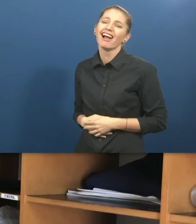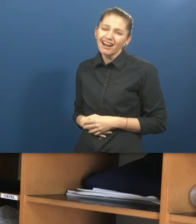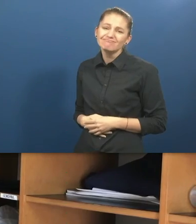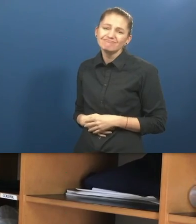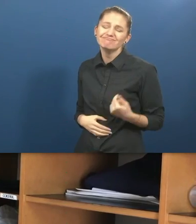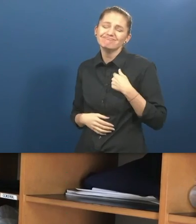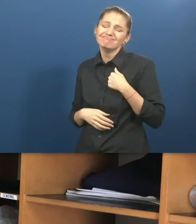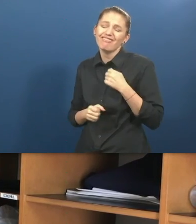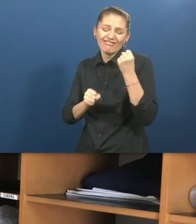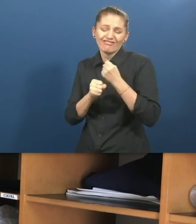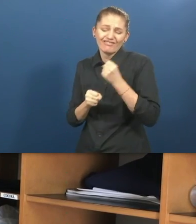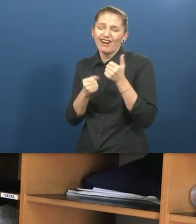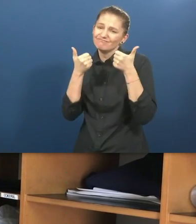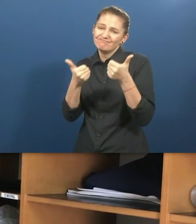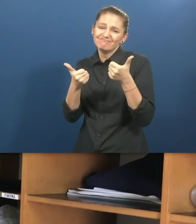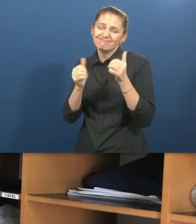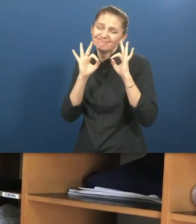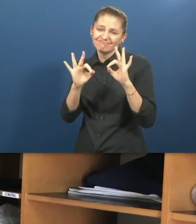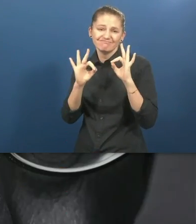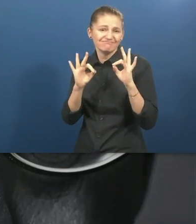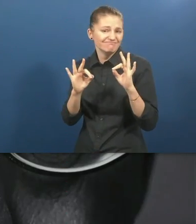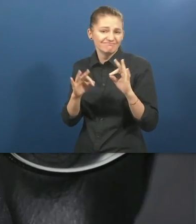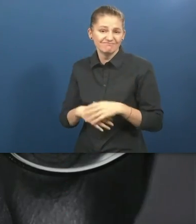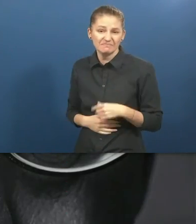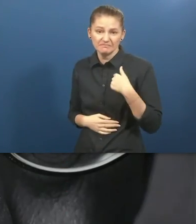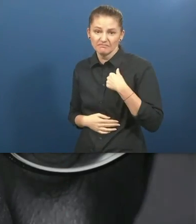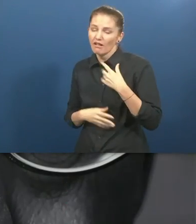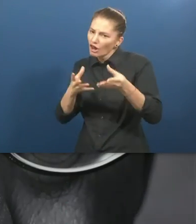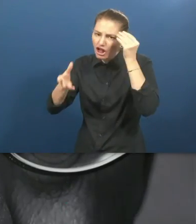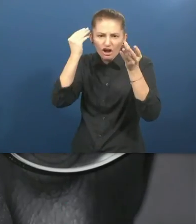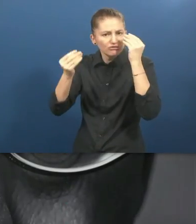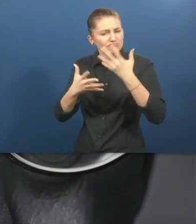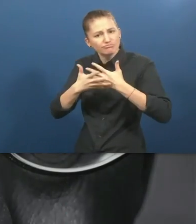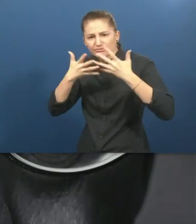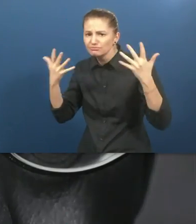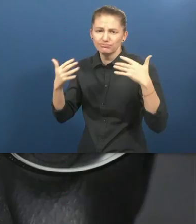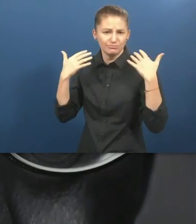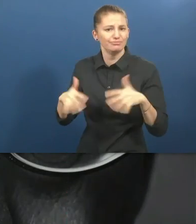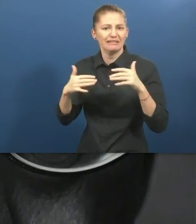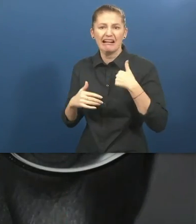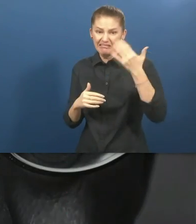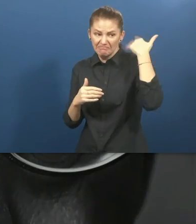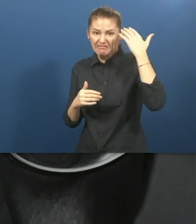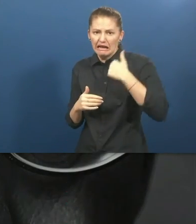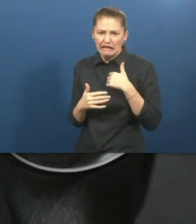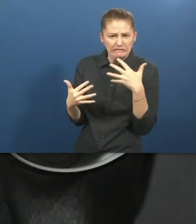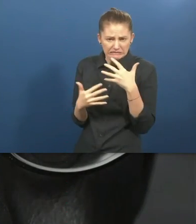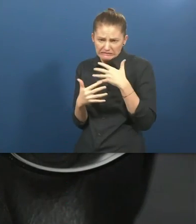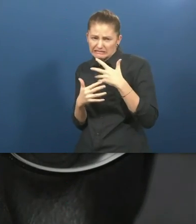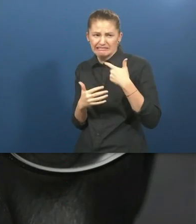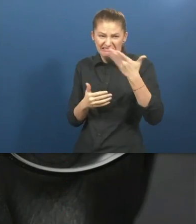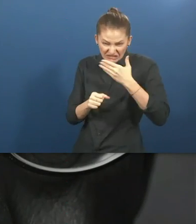It was very good to start working. I learned a lot, because I had a lot of fear to never get a job